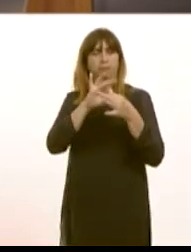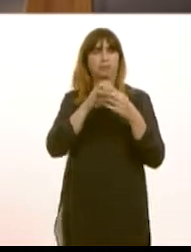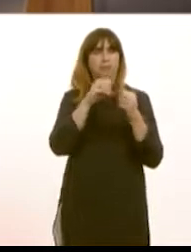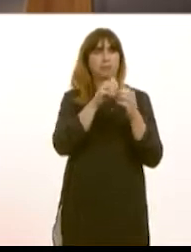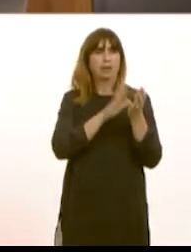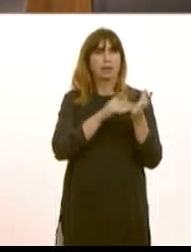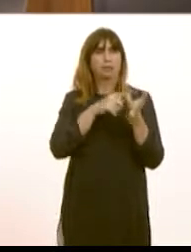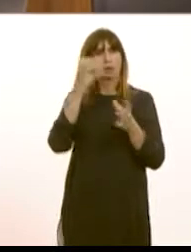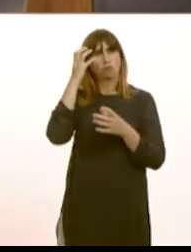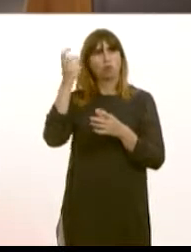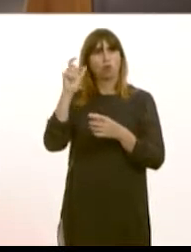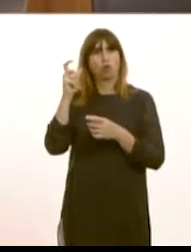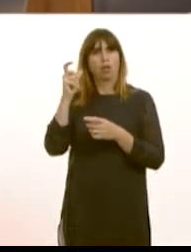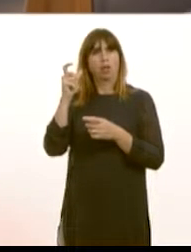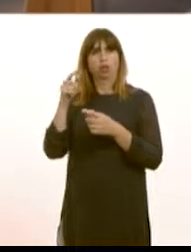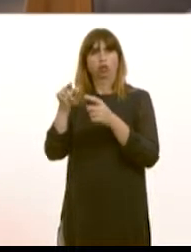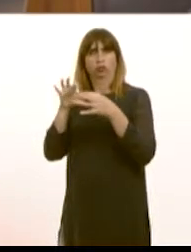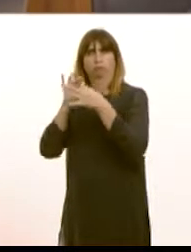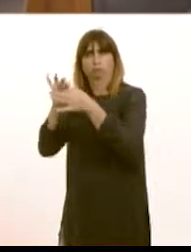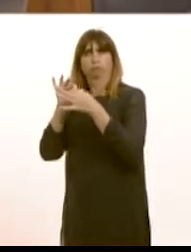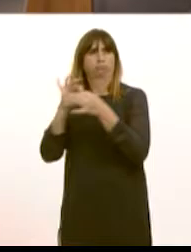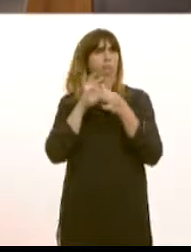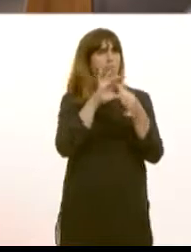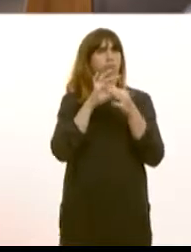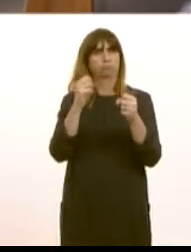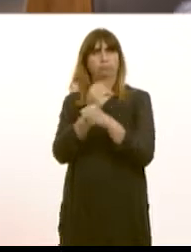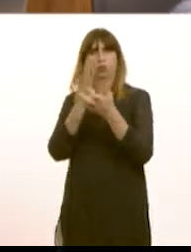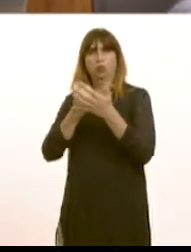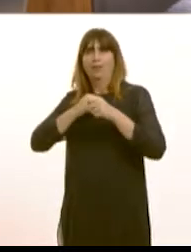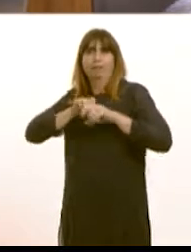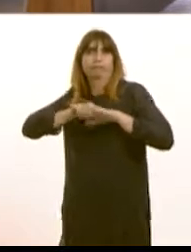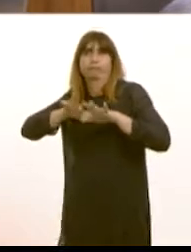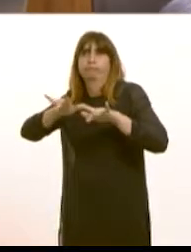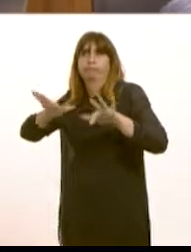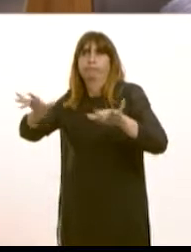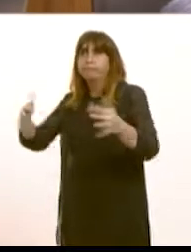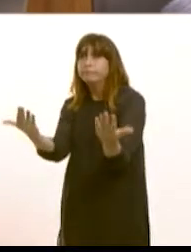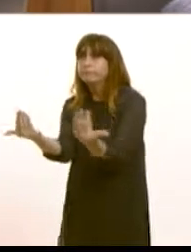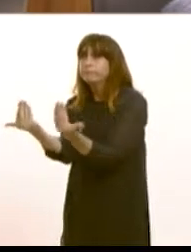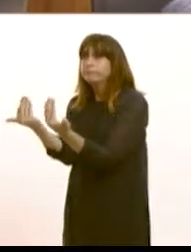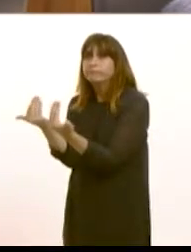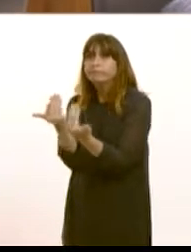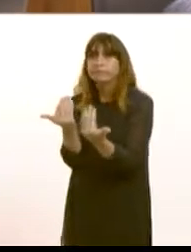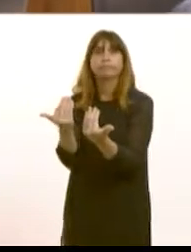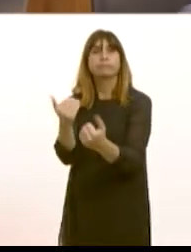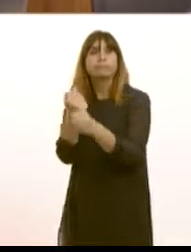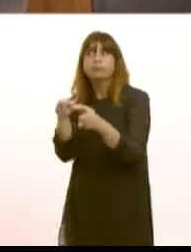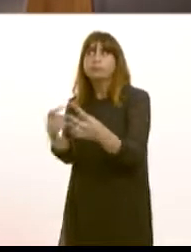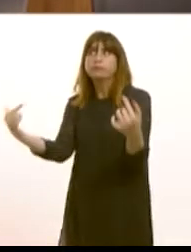the Royal College, in order to ensure that the campaign that we will launch next will be the most effective possible.